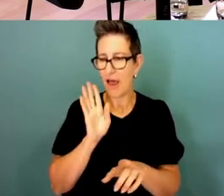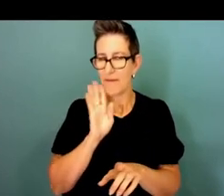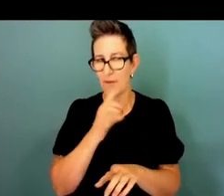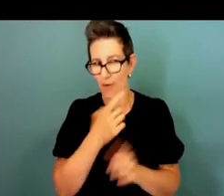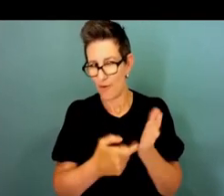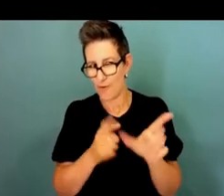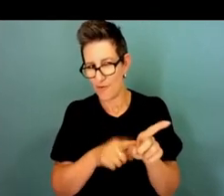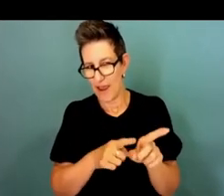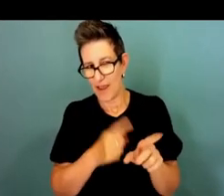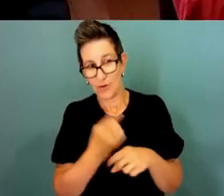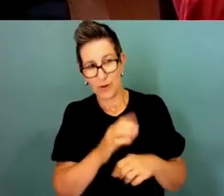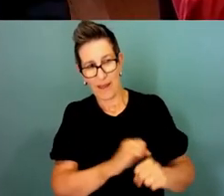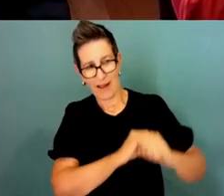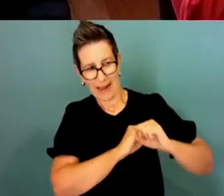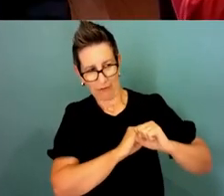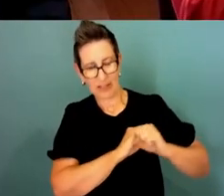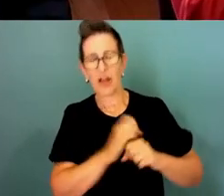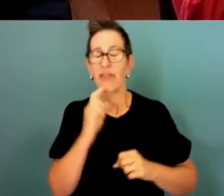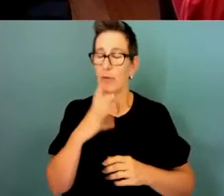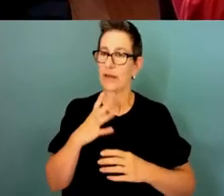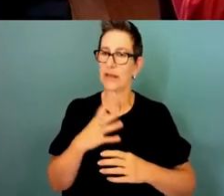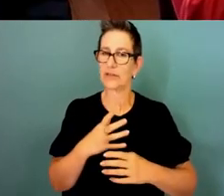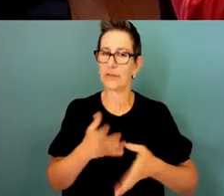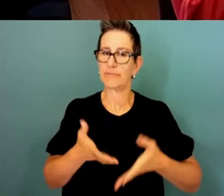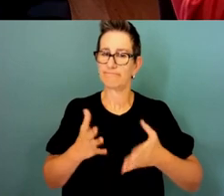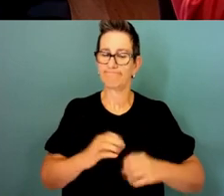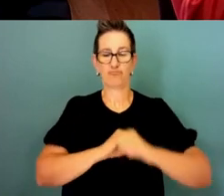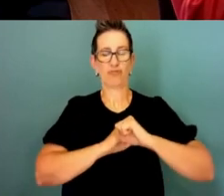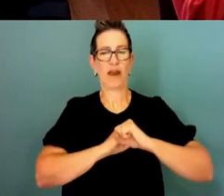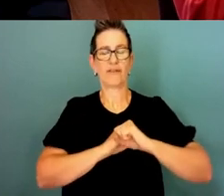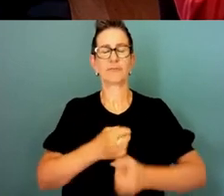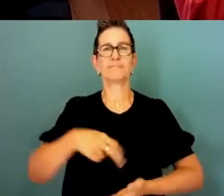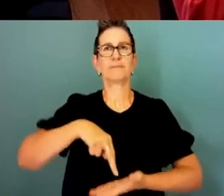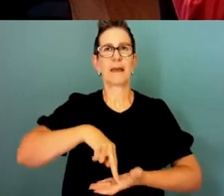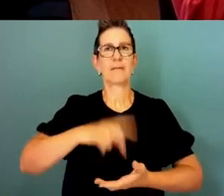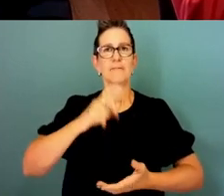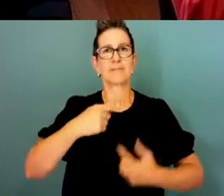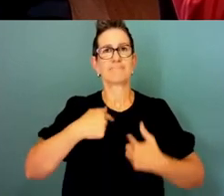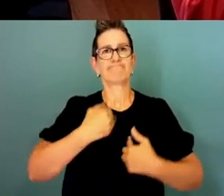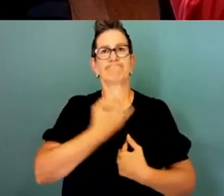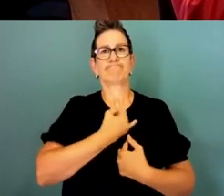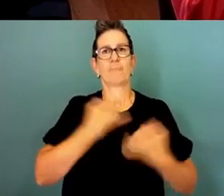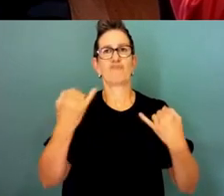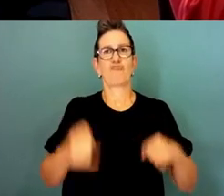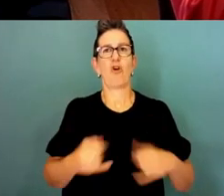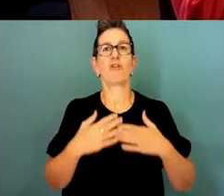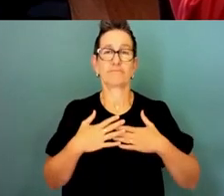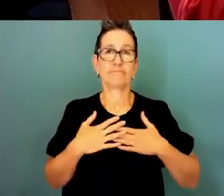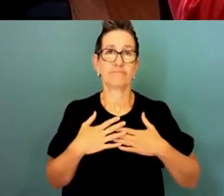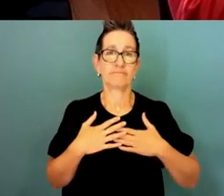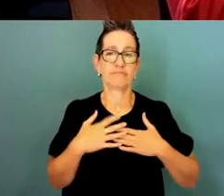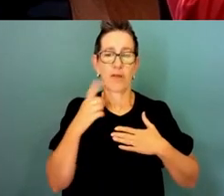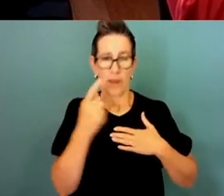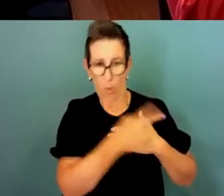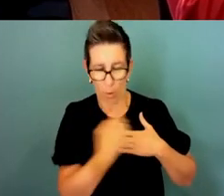actually being able to stand up and say when something is wrong so I think it's really important that there's some lessons in there that we can all take